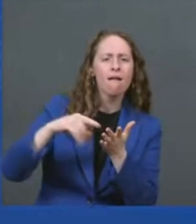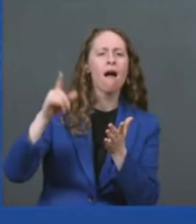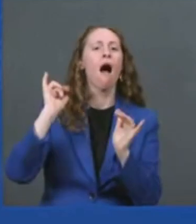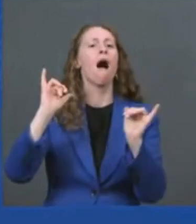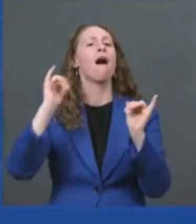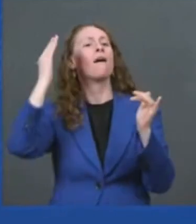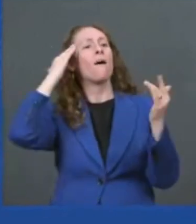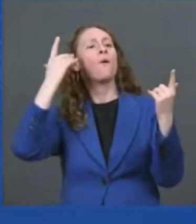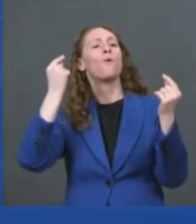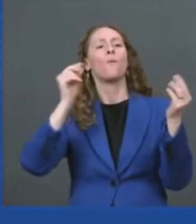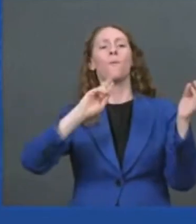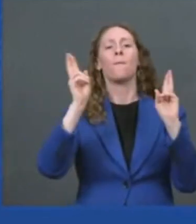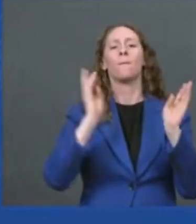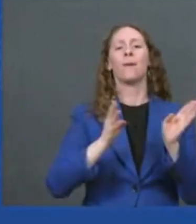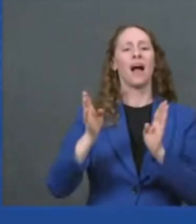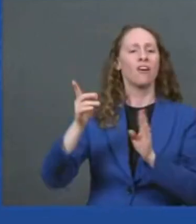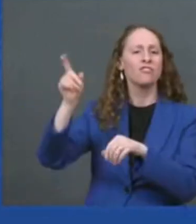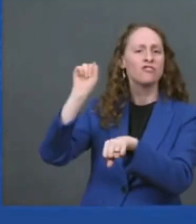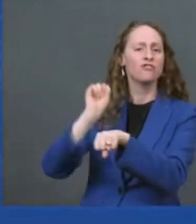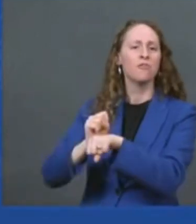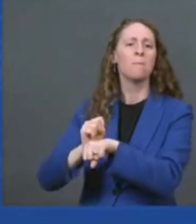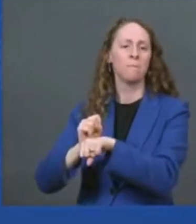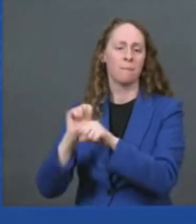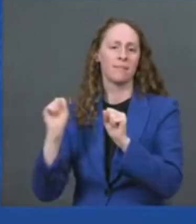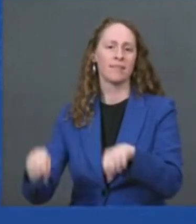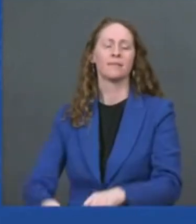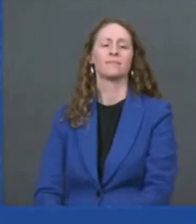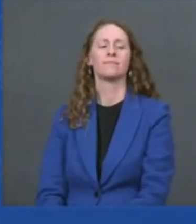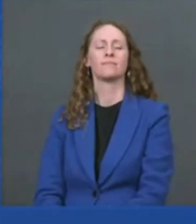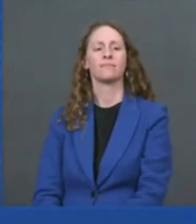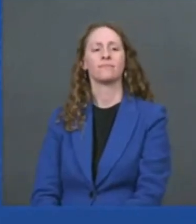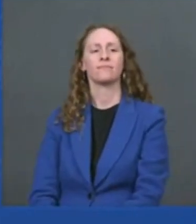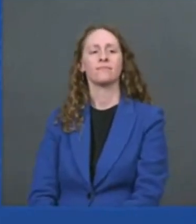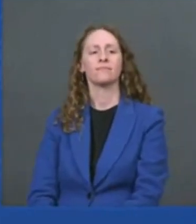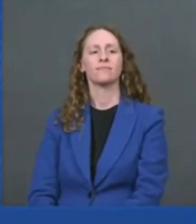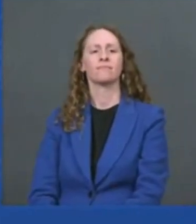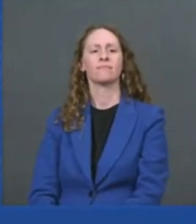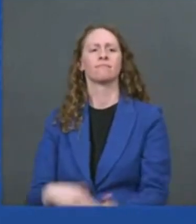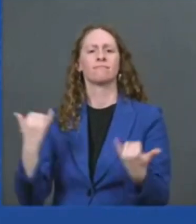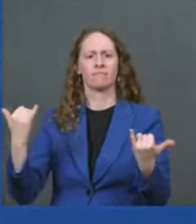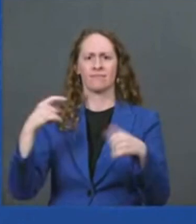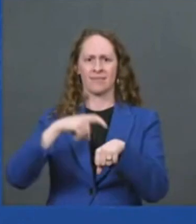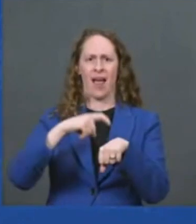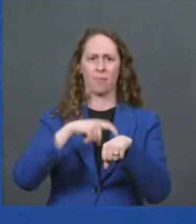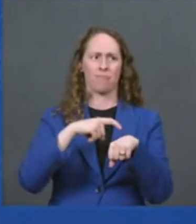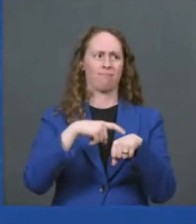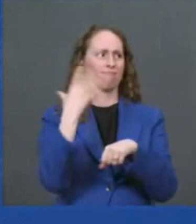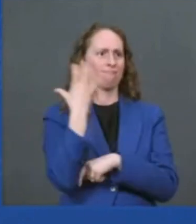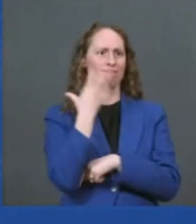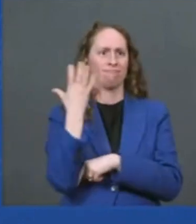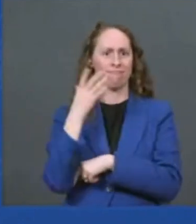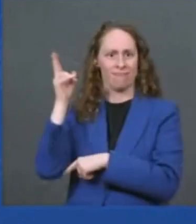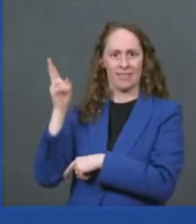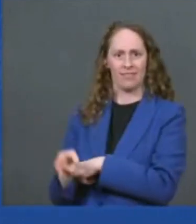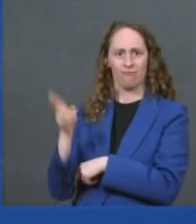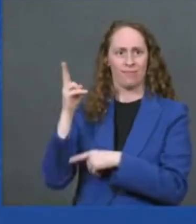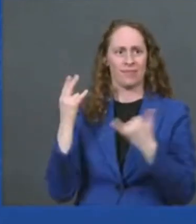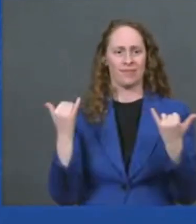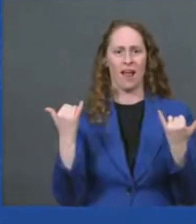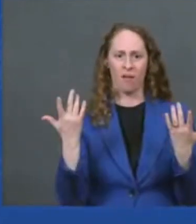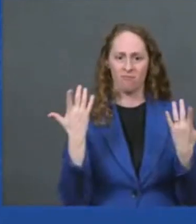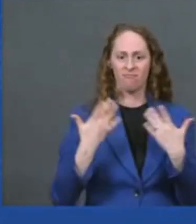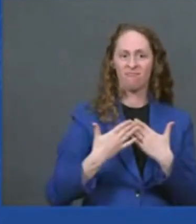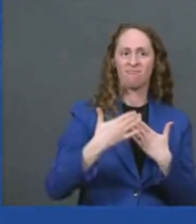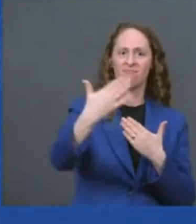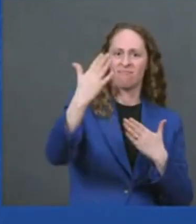of an historic shift in the way transport is powered and autonomously controlled a bipartisan law has been passed which will